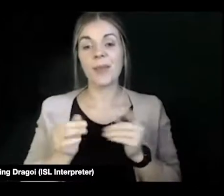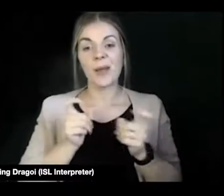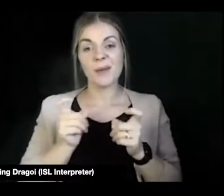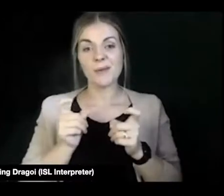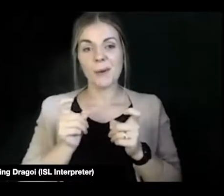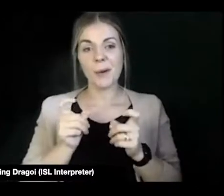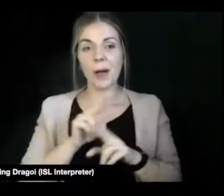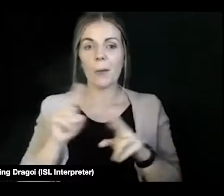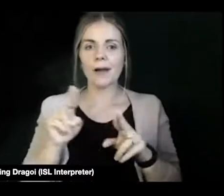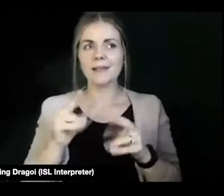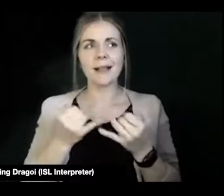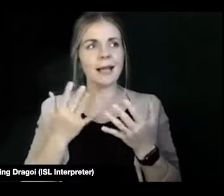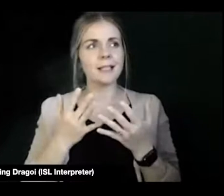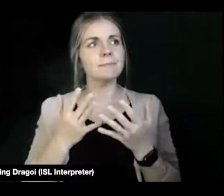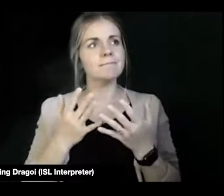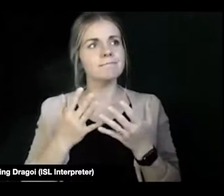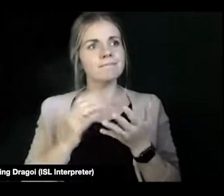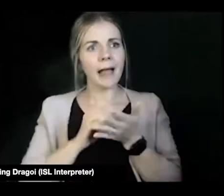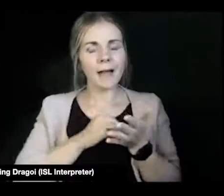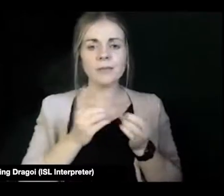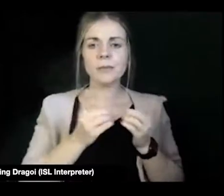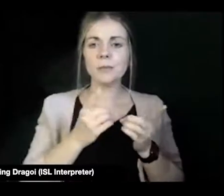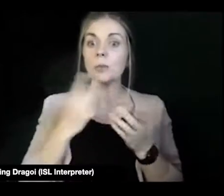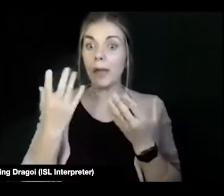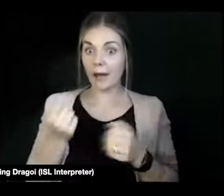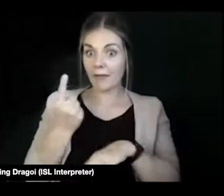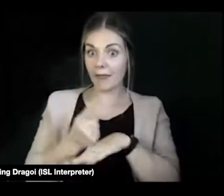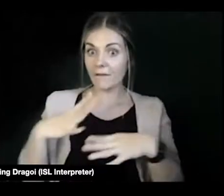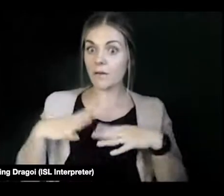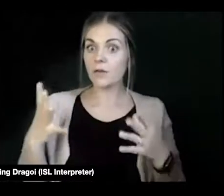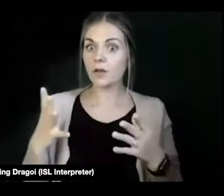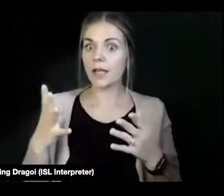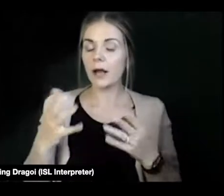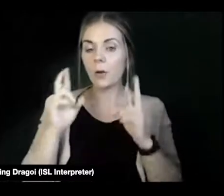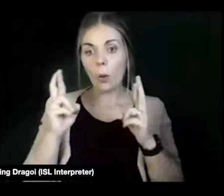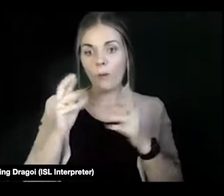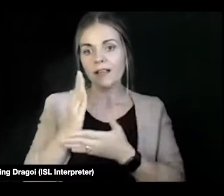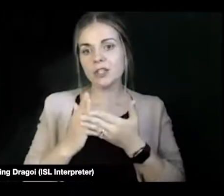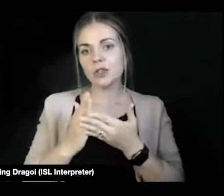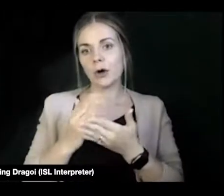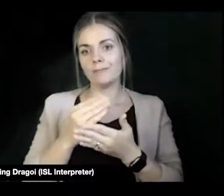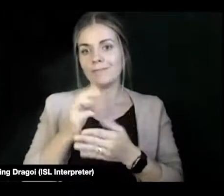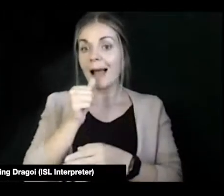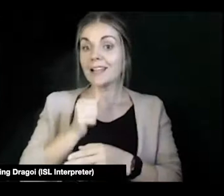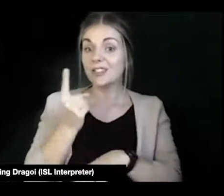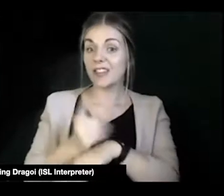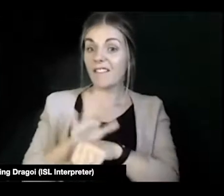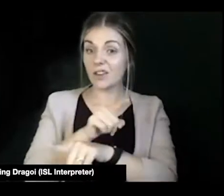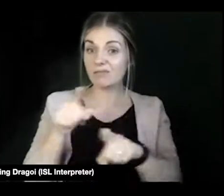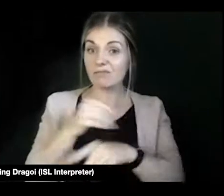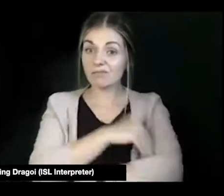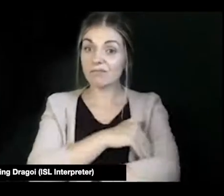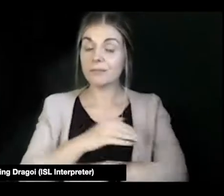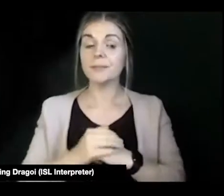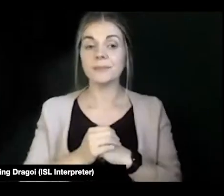sell on Enhanced. That was what we've got for free that people can use. And hopefully there's some of the solutions to the problems that are existing. Thanks,